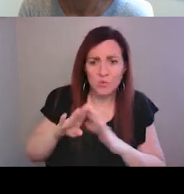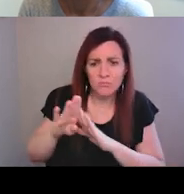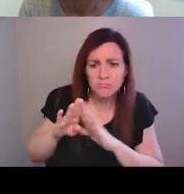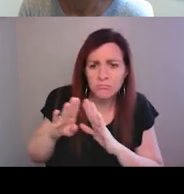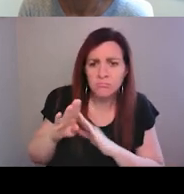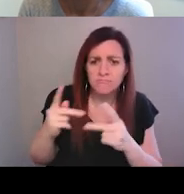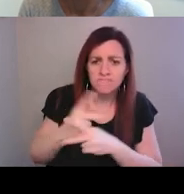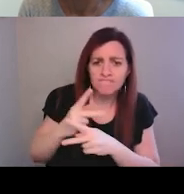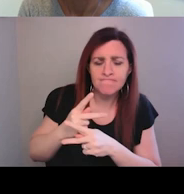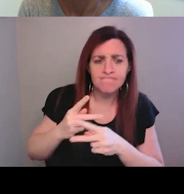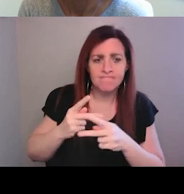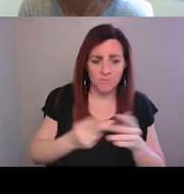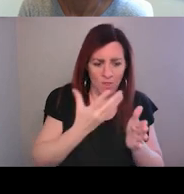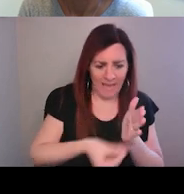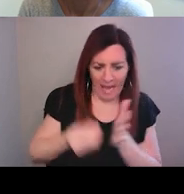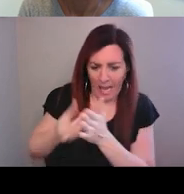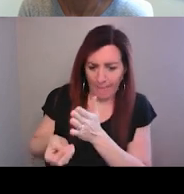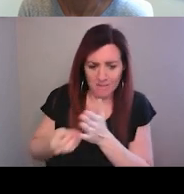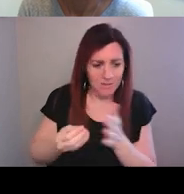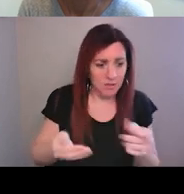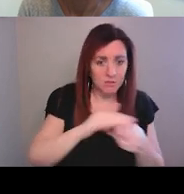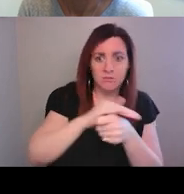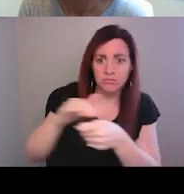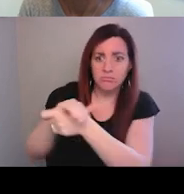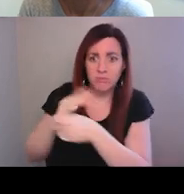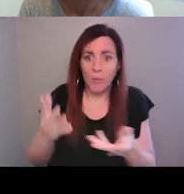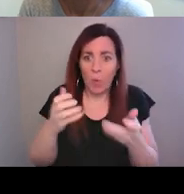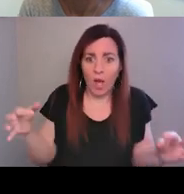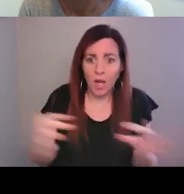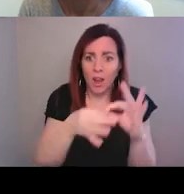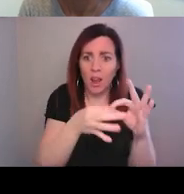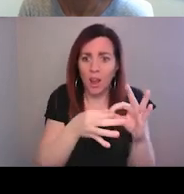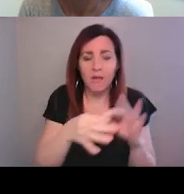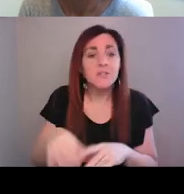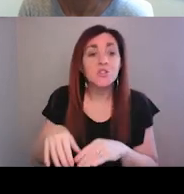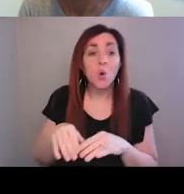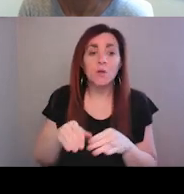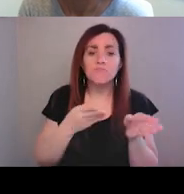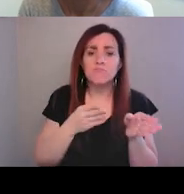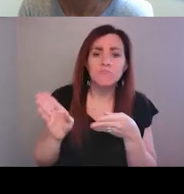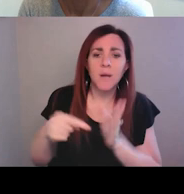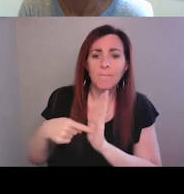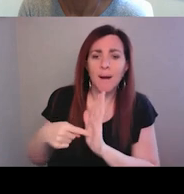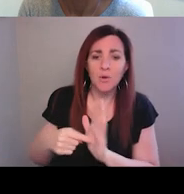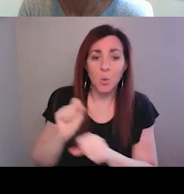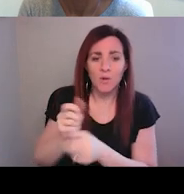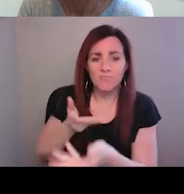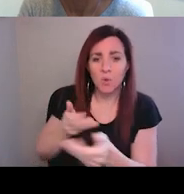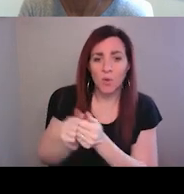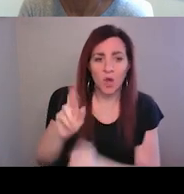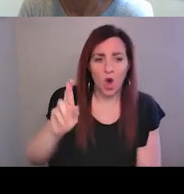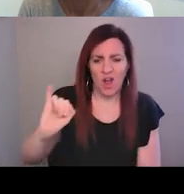to fill the gaps in our continuum. So we have shifted models and we're working with RI and a couple other